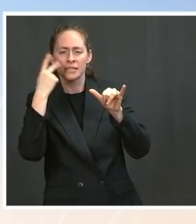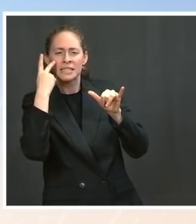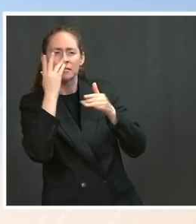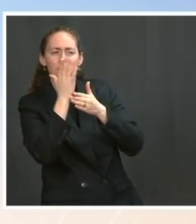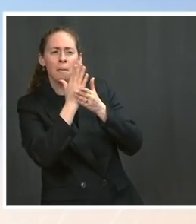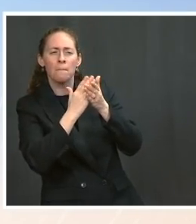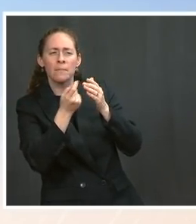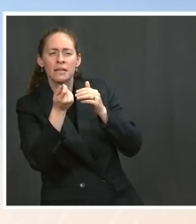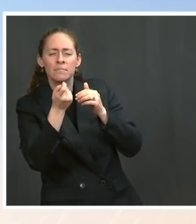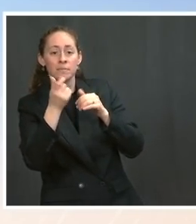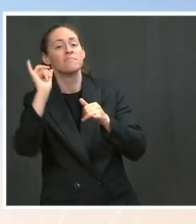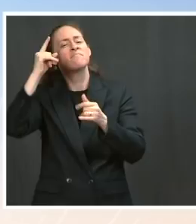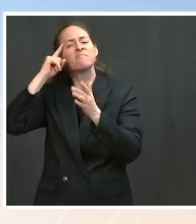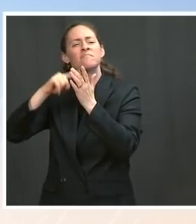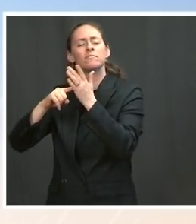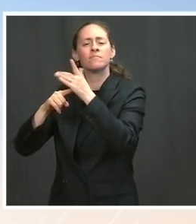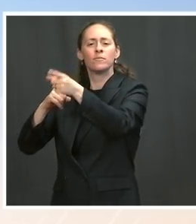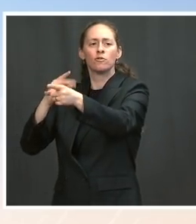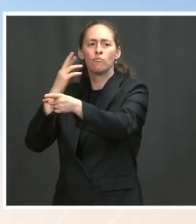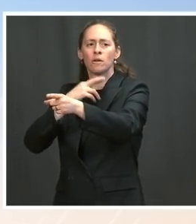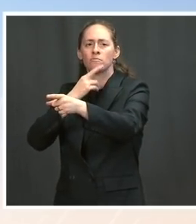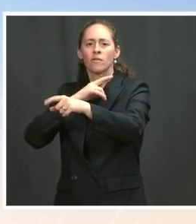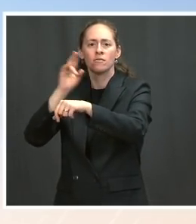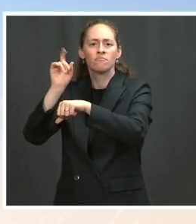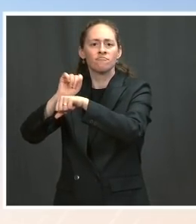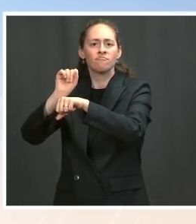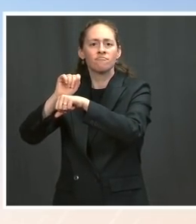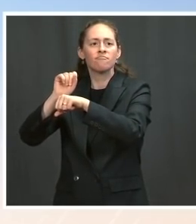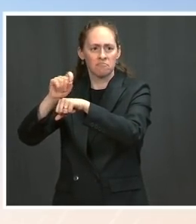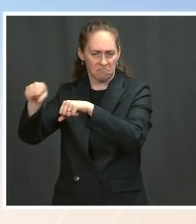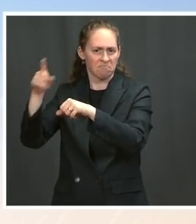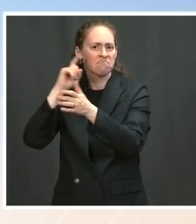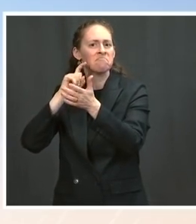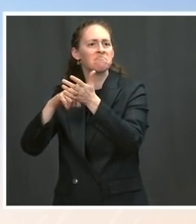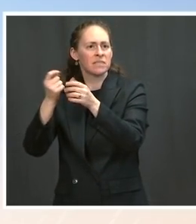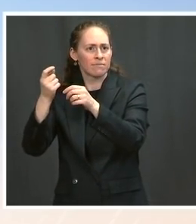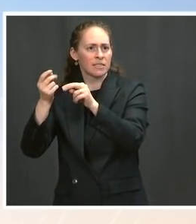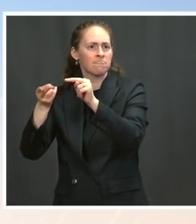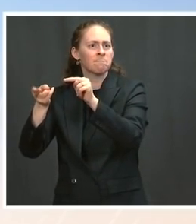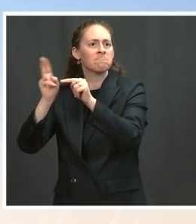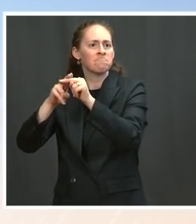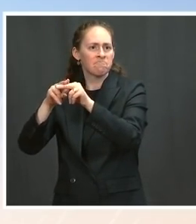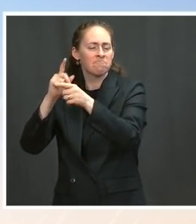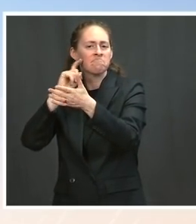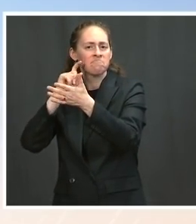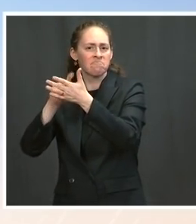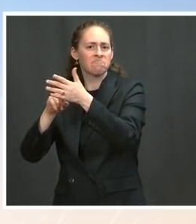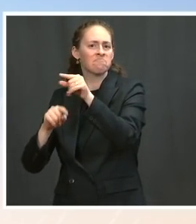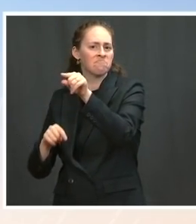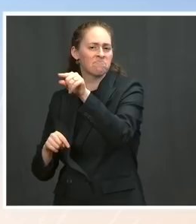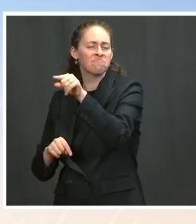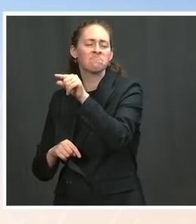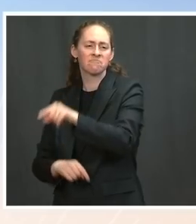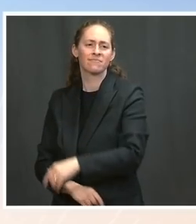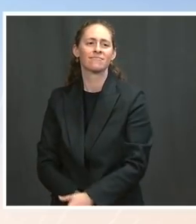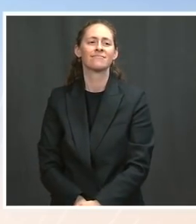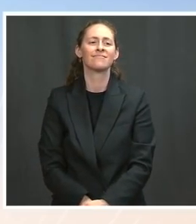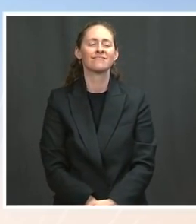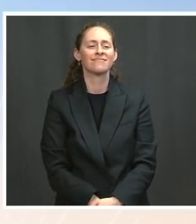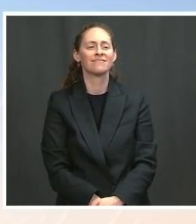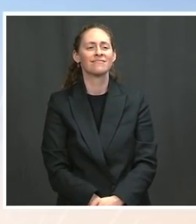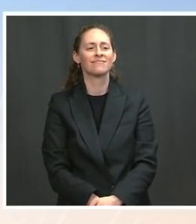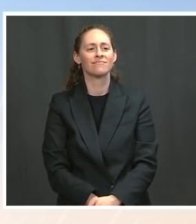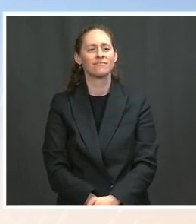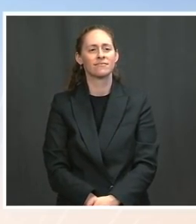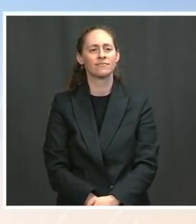was a pickup in wages. But still, that's an area where wages